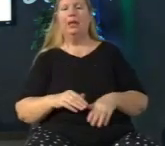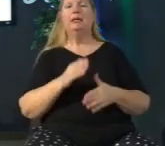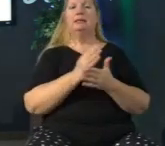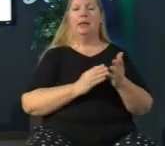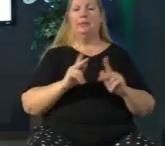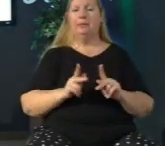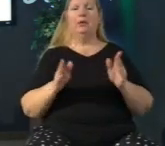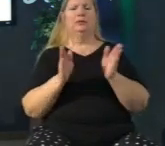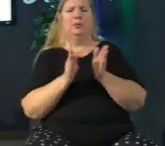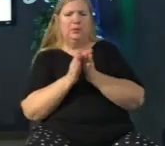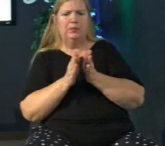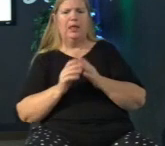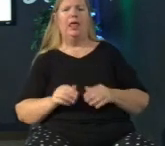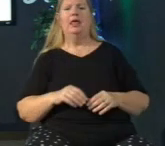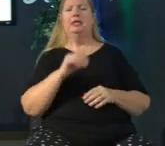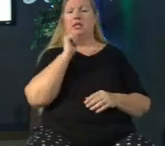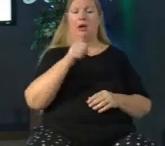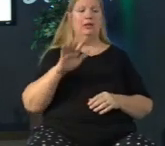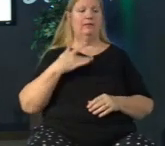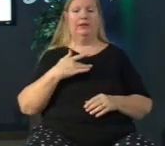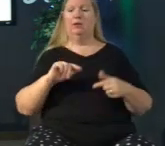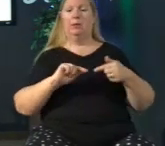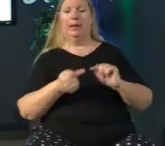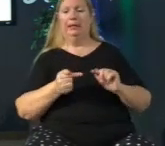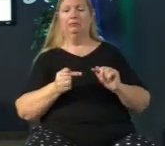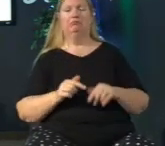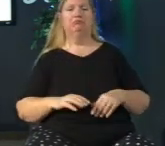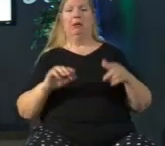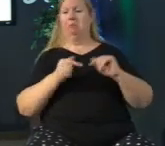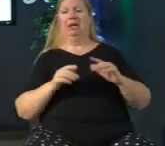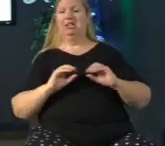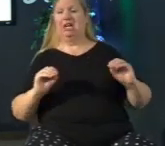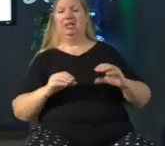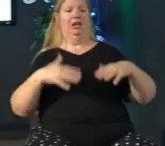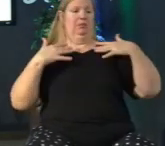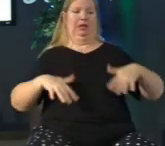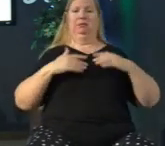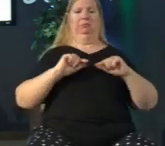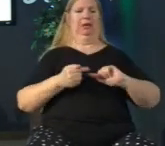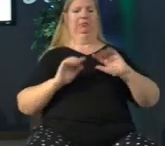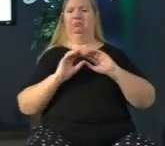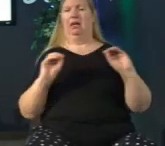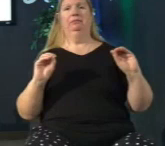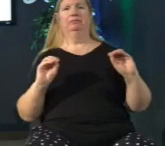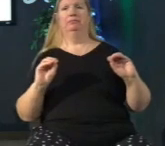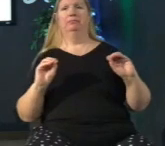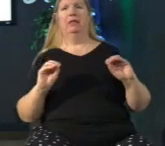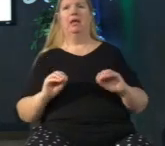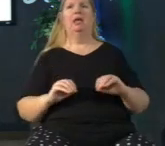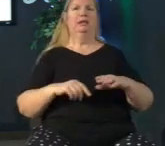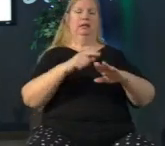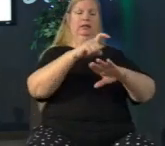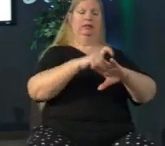who do not feel pain physical pain they can get cut and